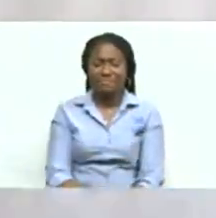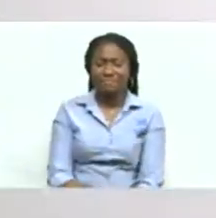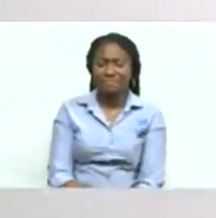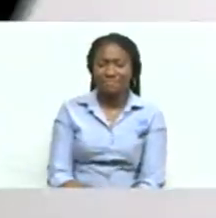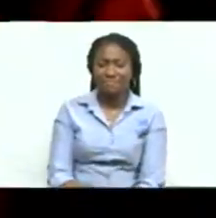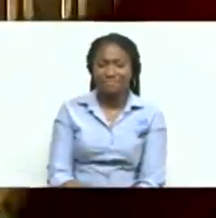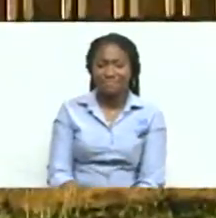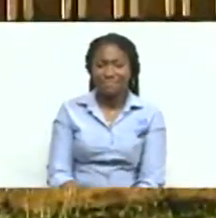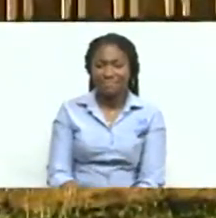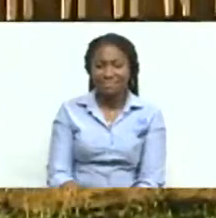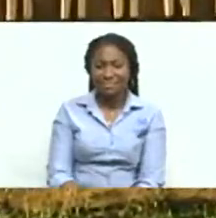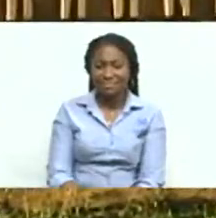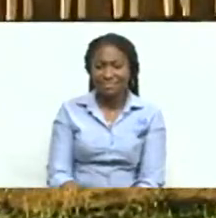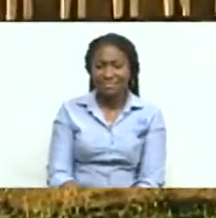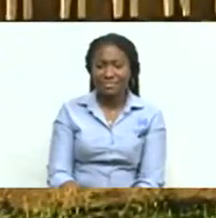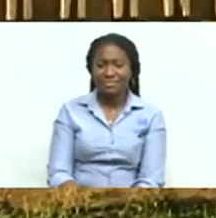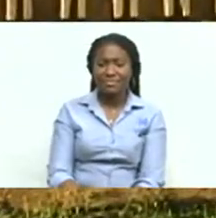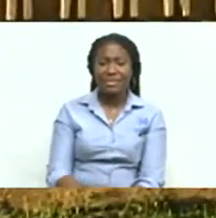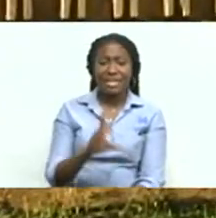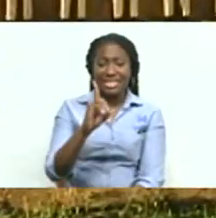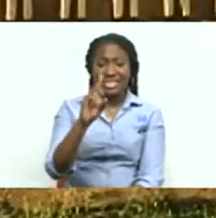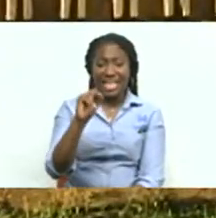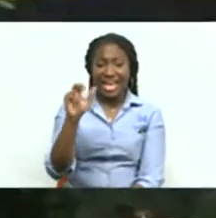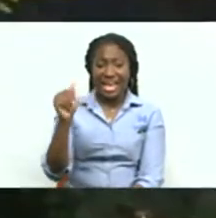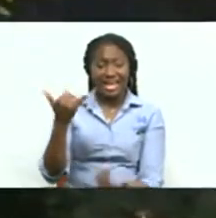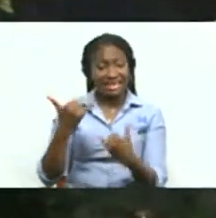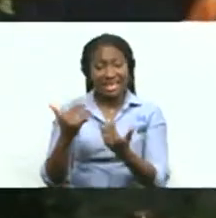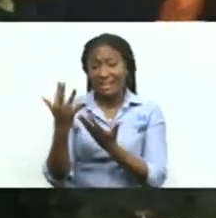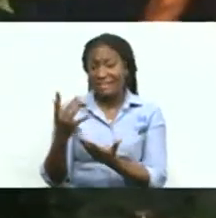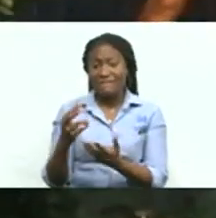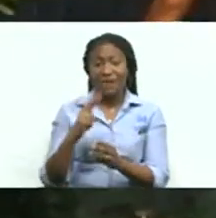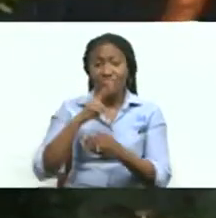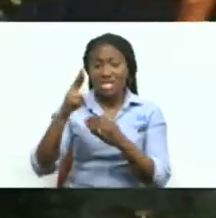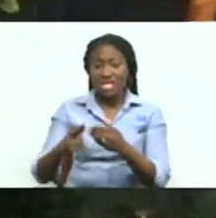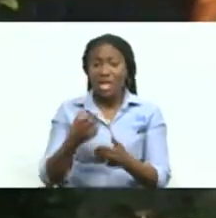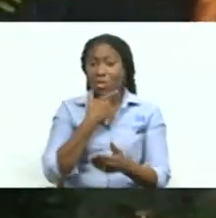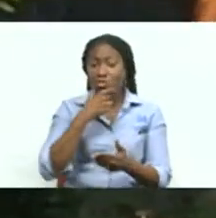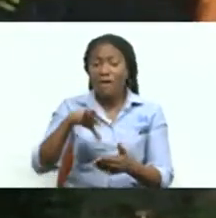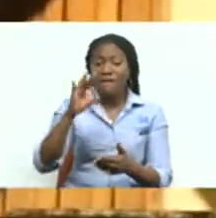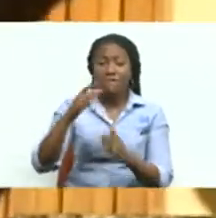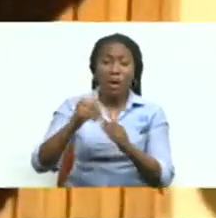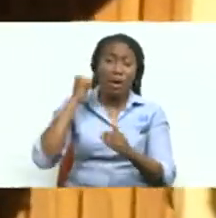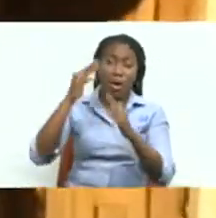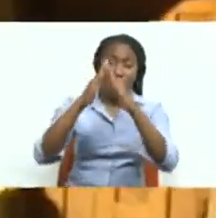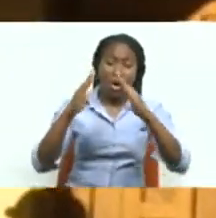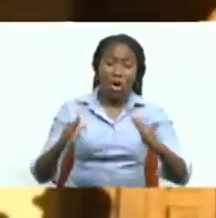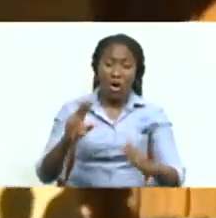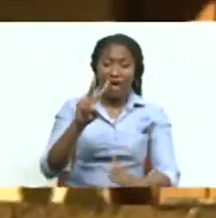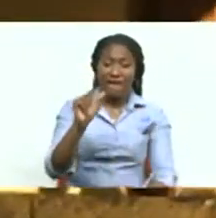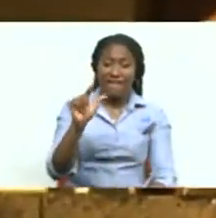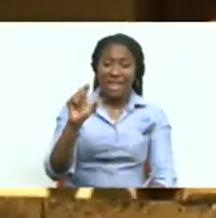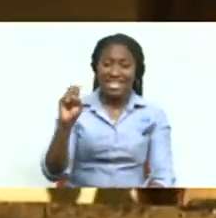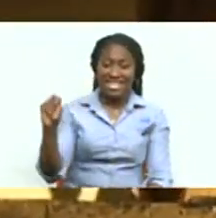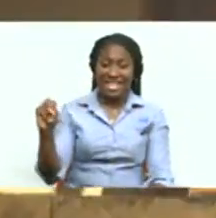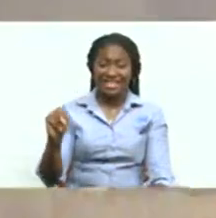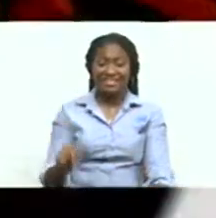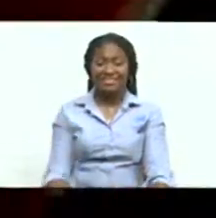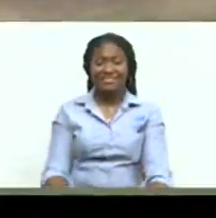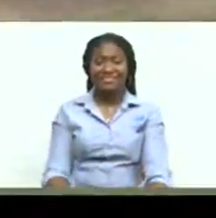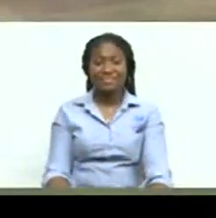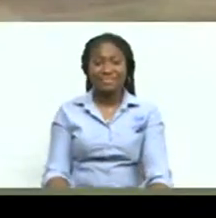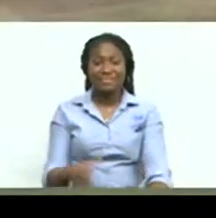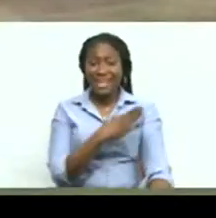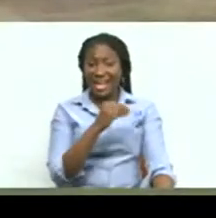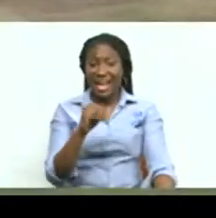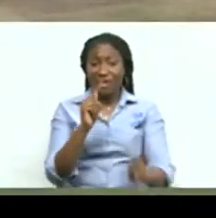the dna results are still pending on skeletal remains on earth from matura home in valsane the